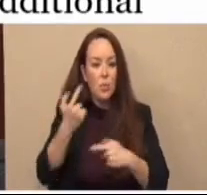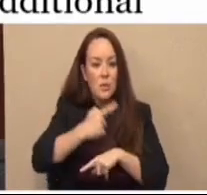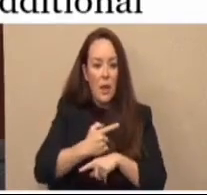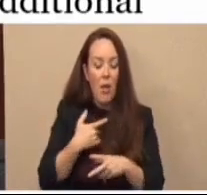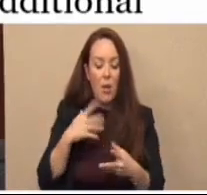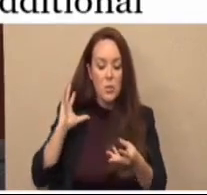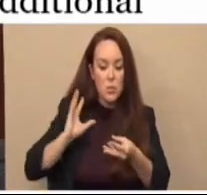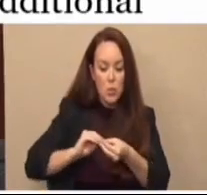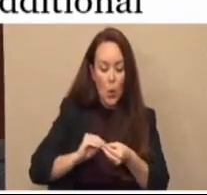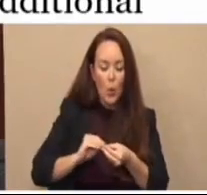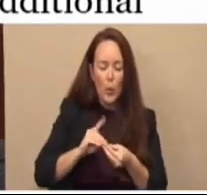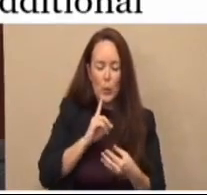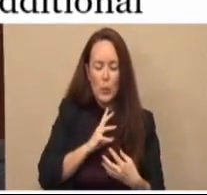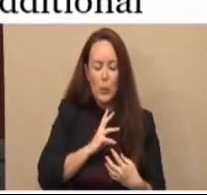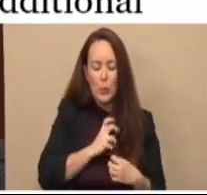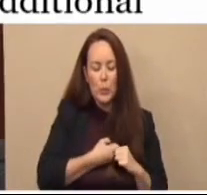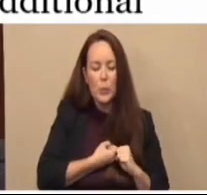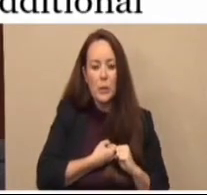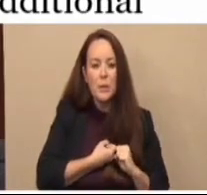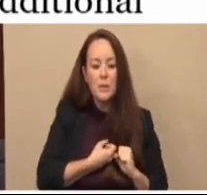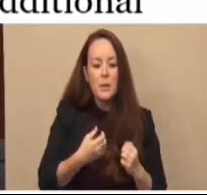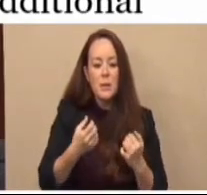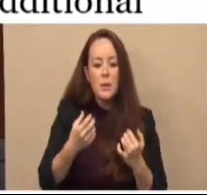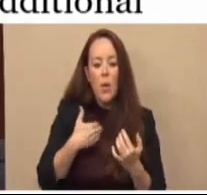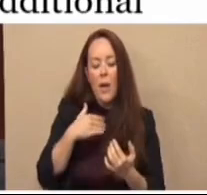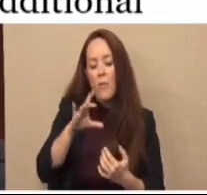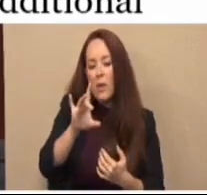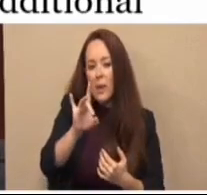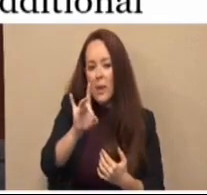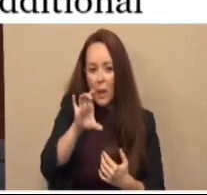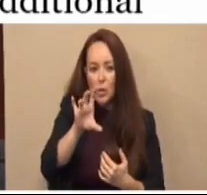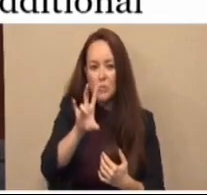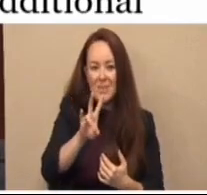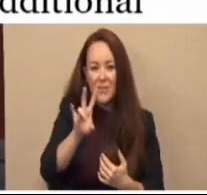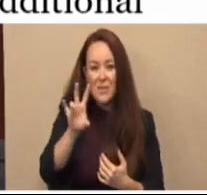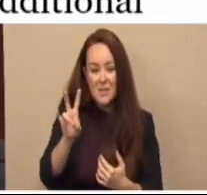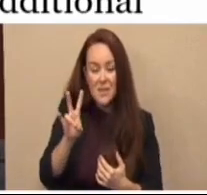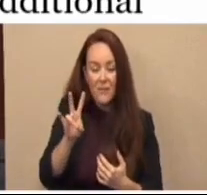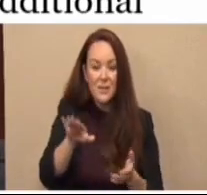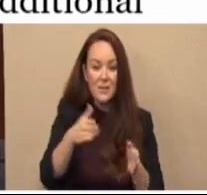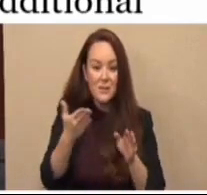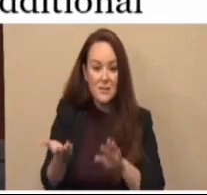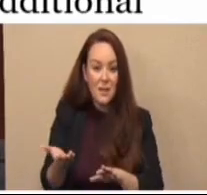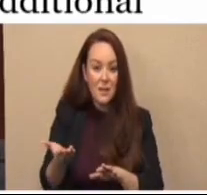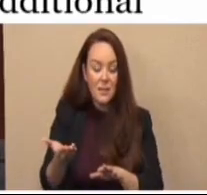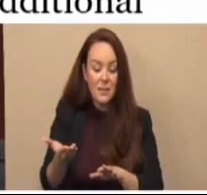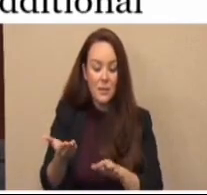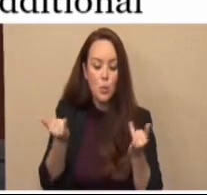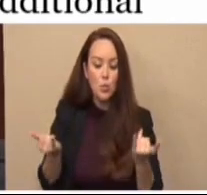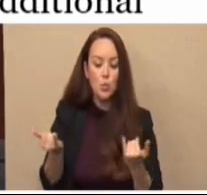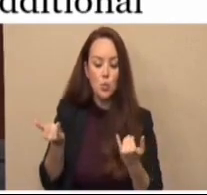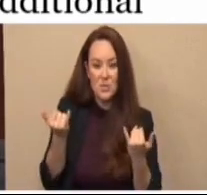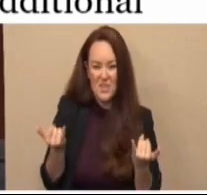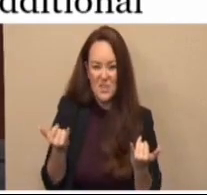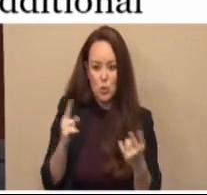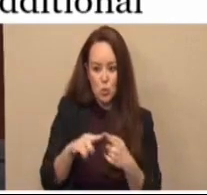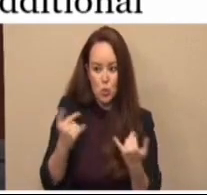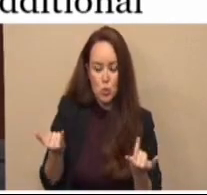sadly and painfully, we have had 877 deaths to date.